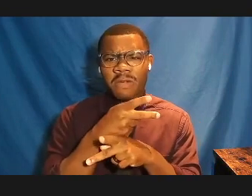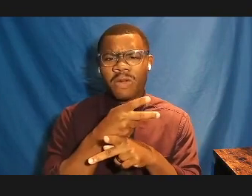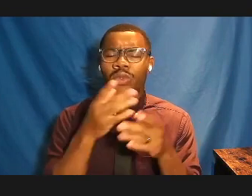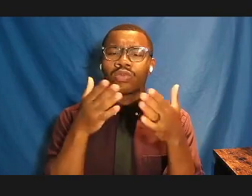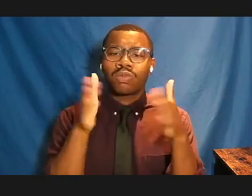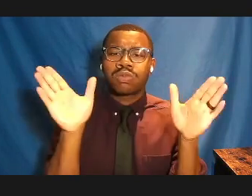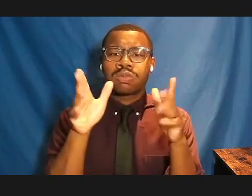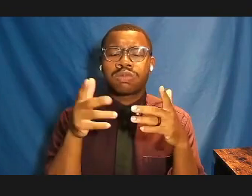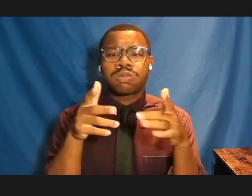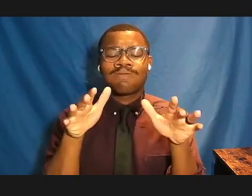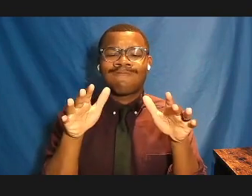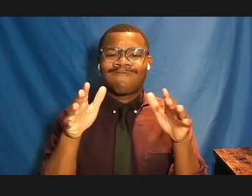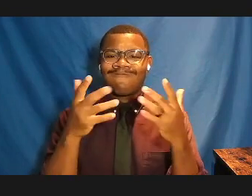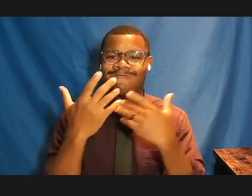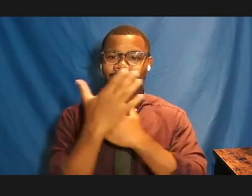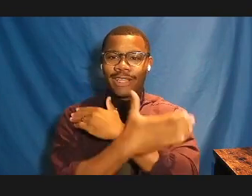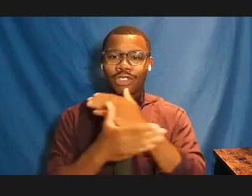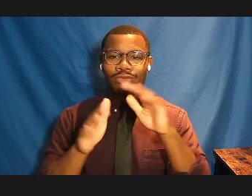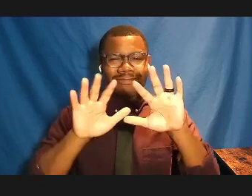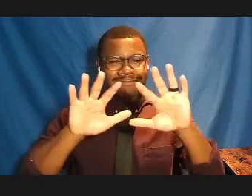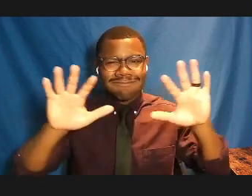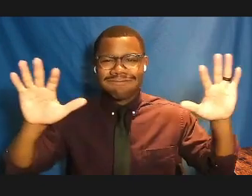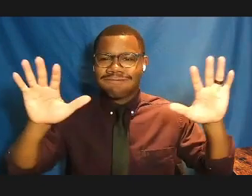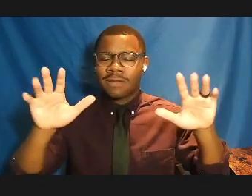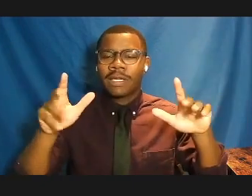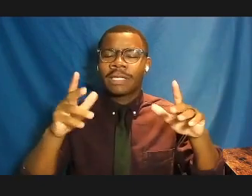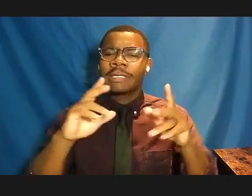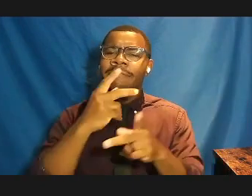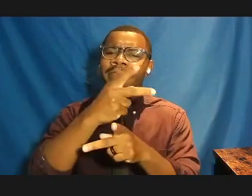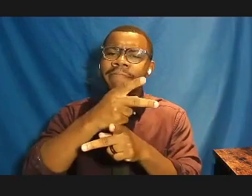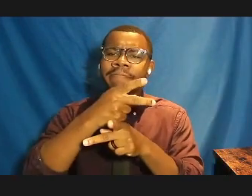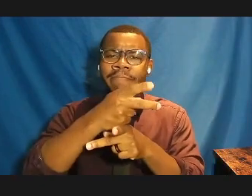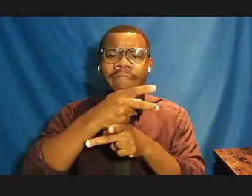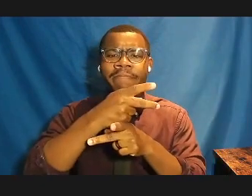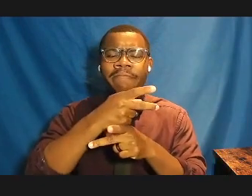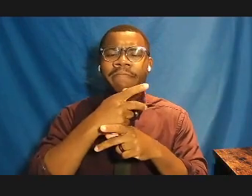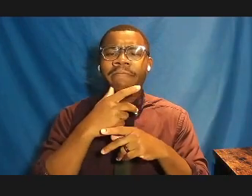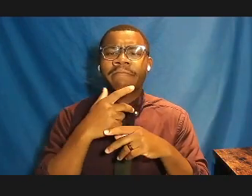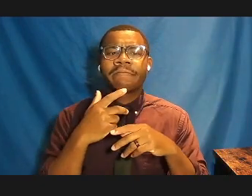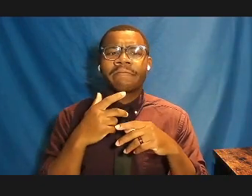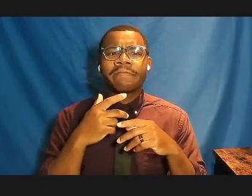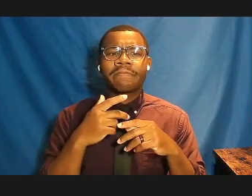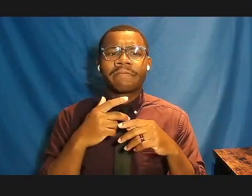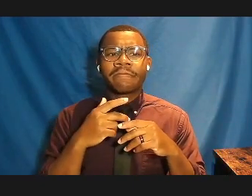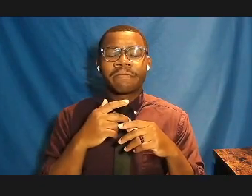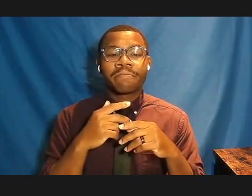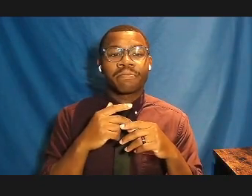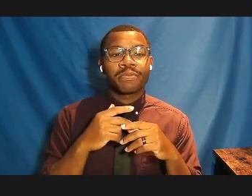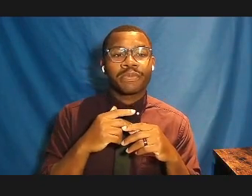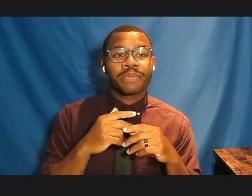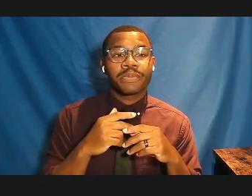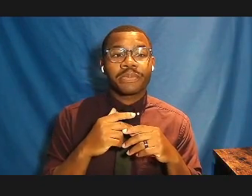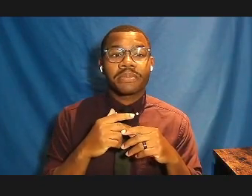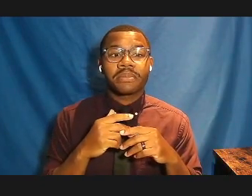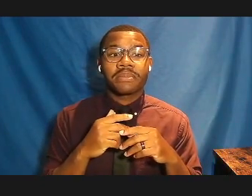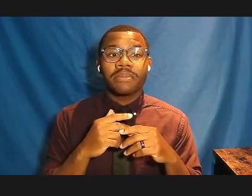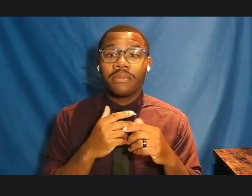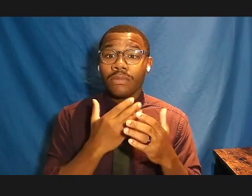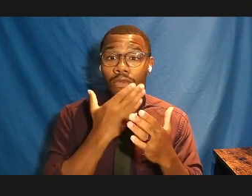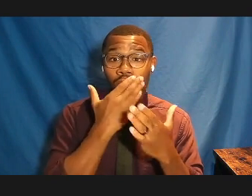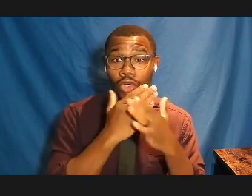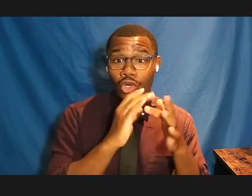across the country. Be careful what's the difference between forging good relationships,